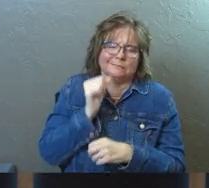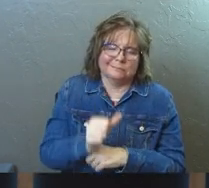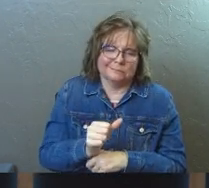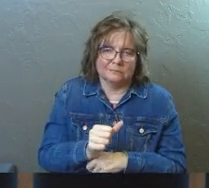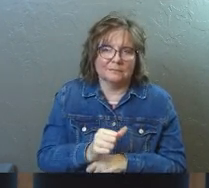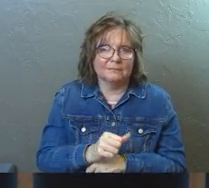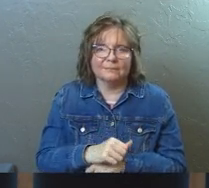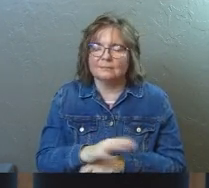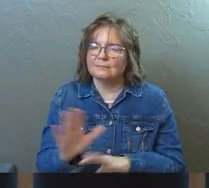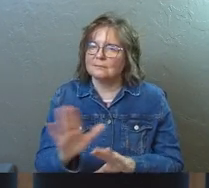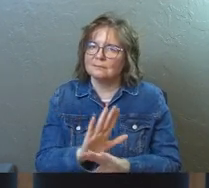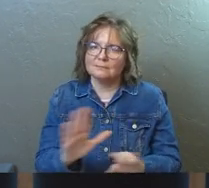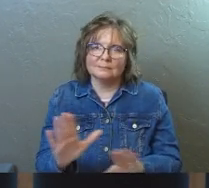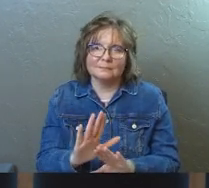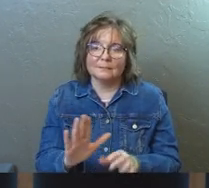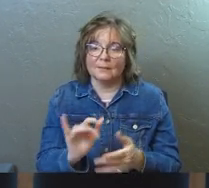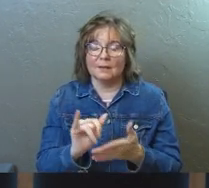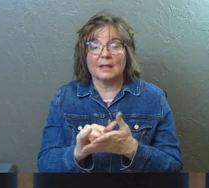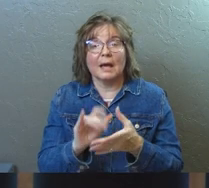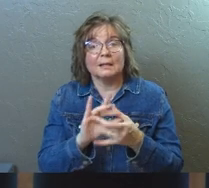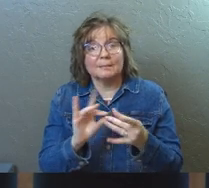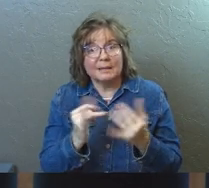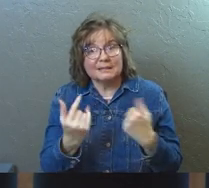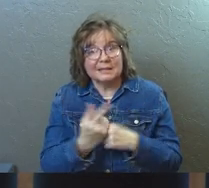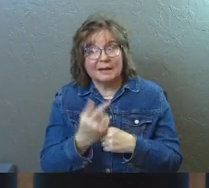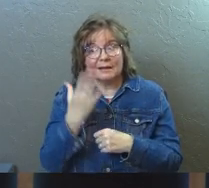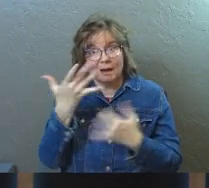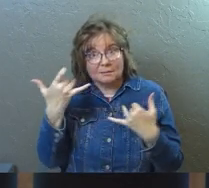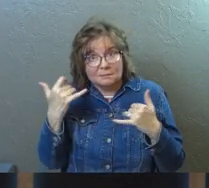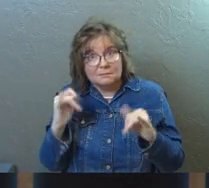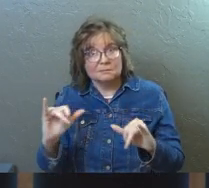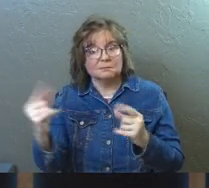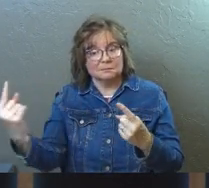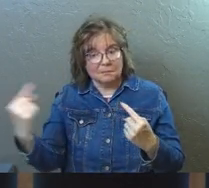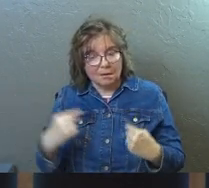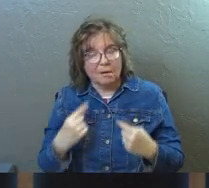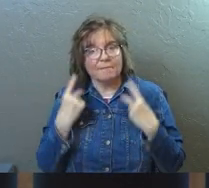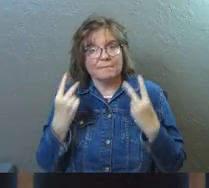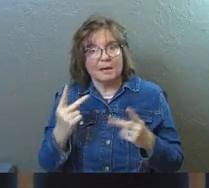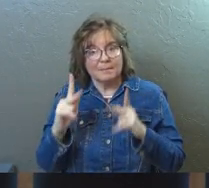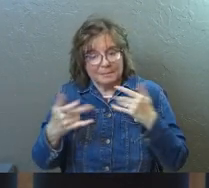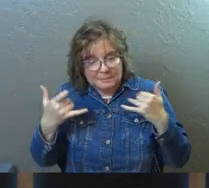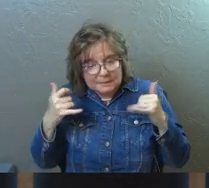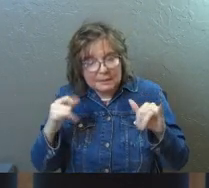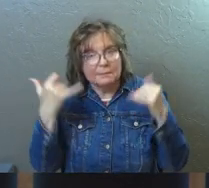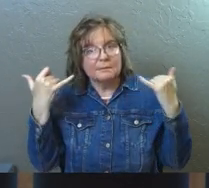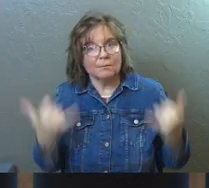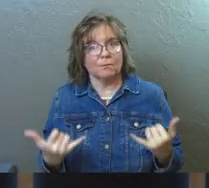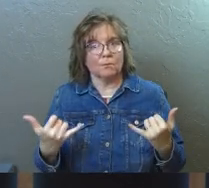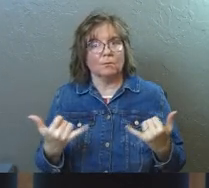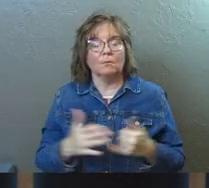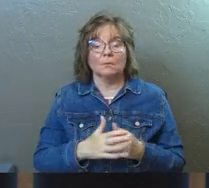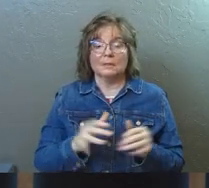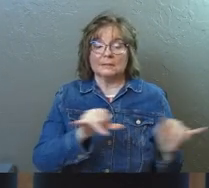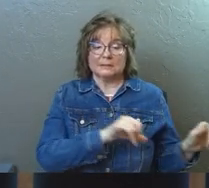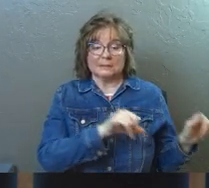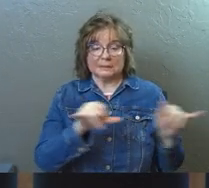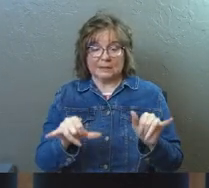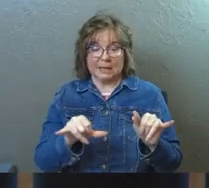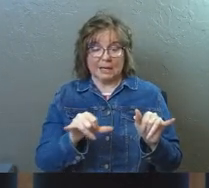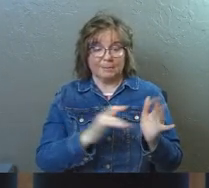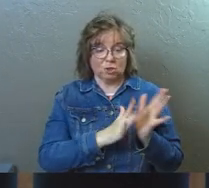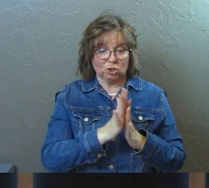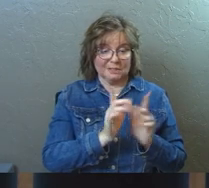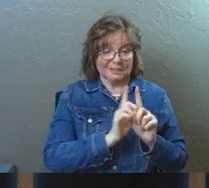connection to that. And that's, that's the message today. It's in the same way that Jesus' disciples needed